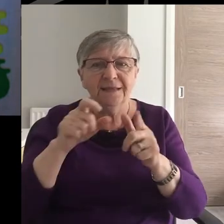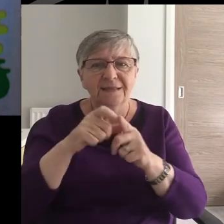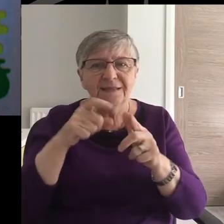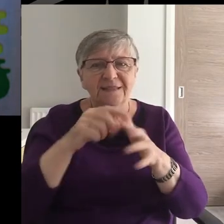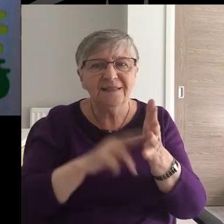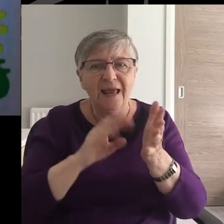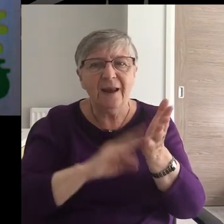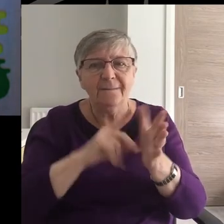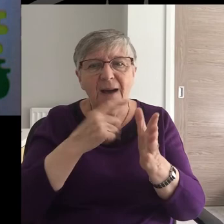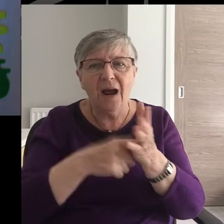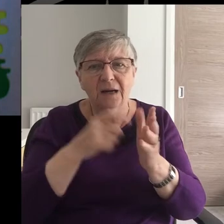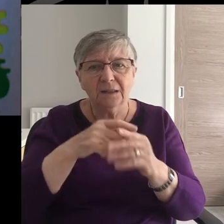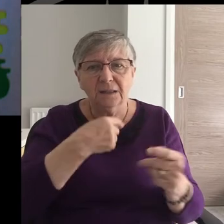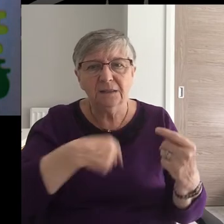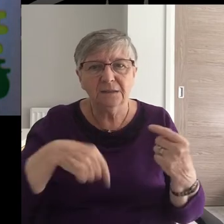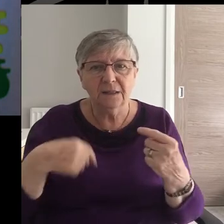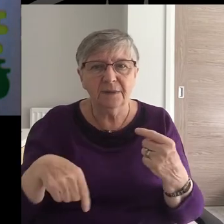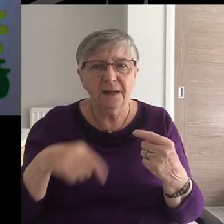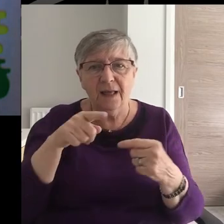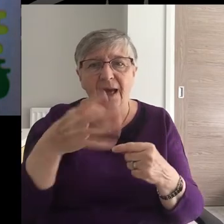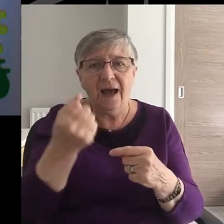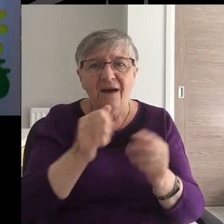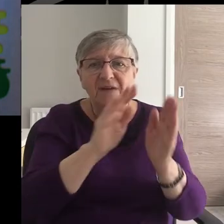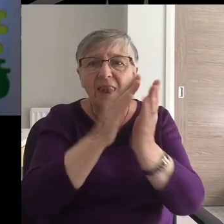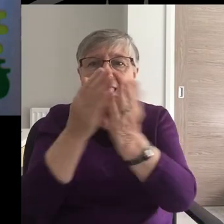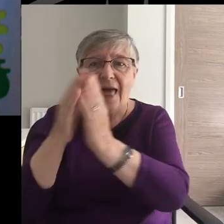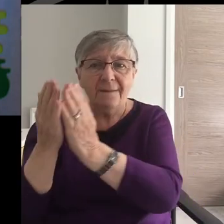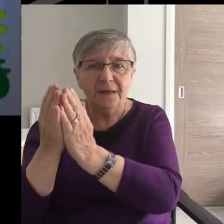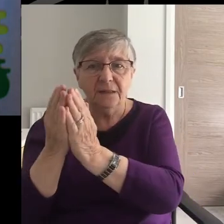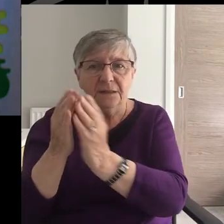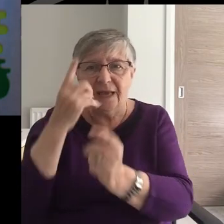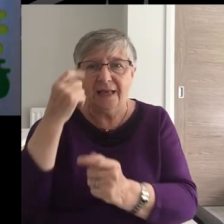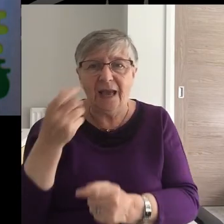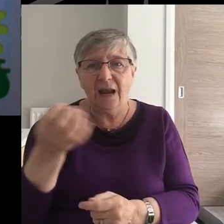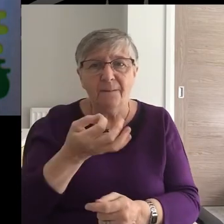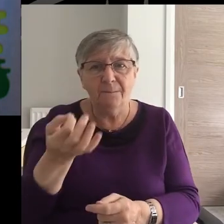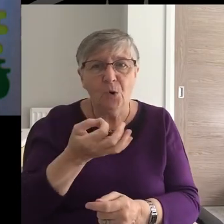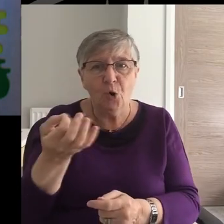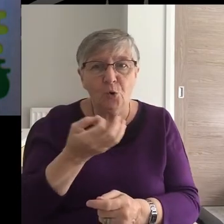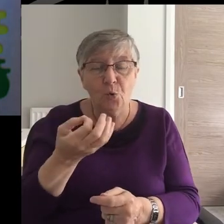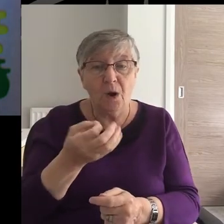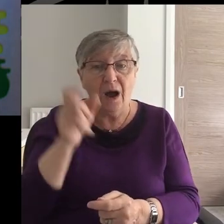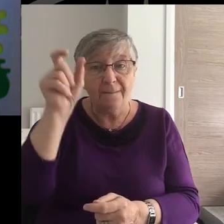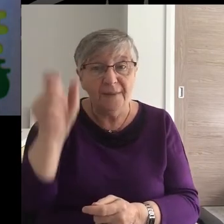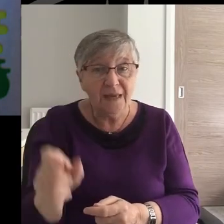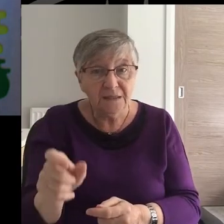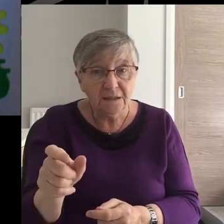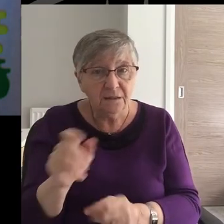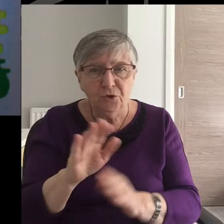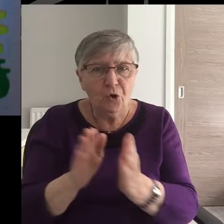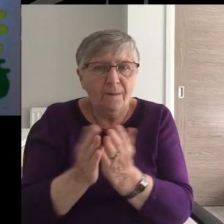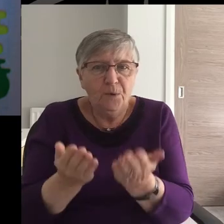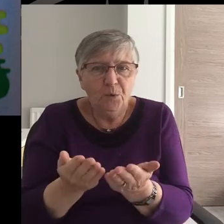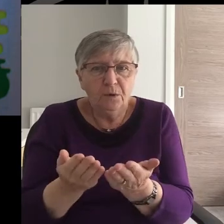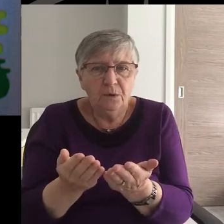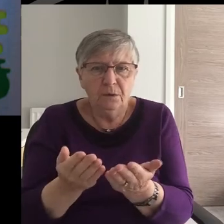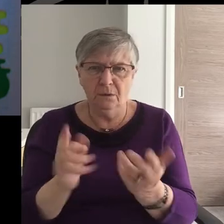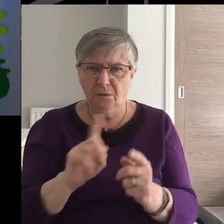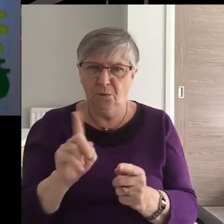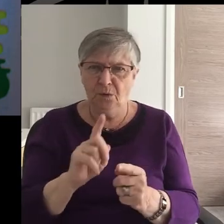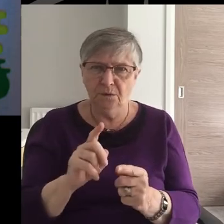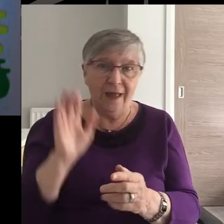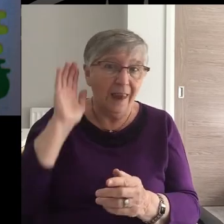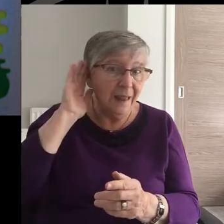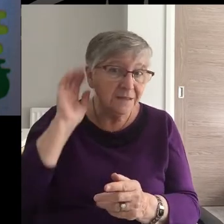In Denmark, there are libraries where you can borrow a person instead of a book to listen to their